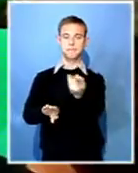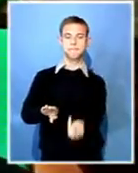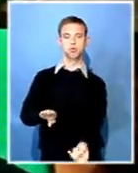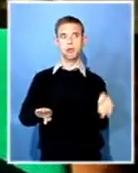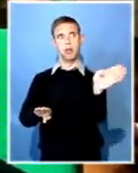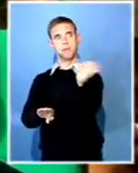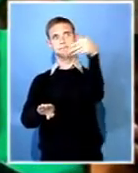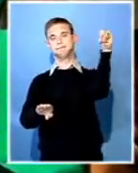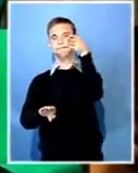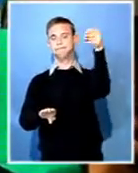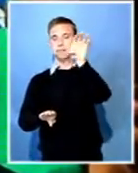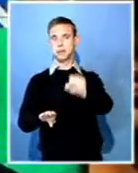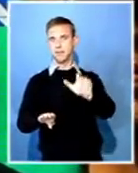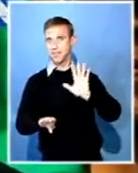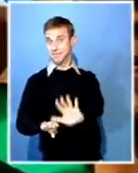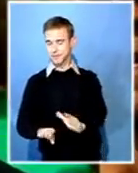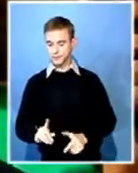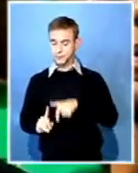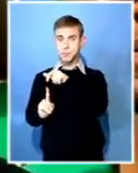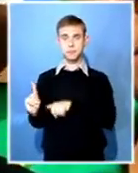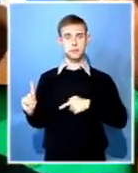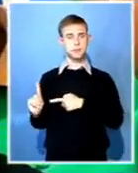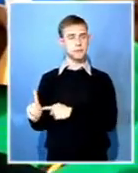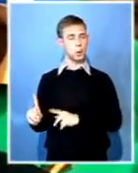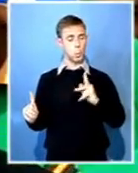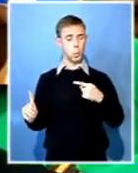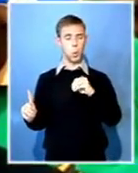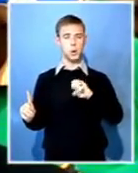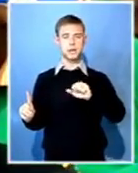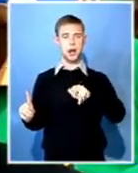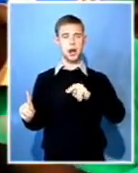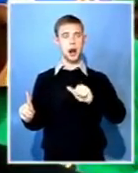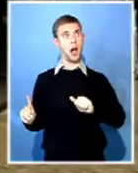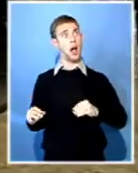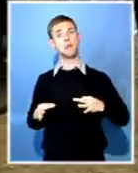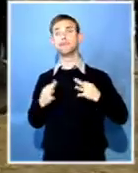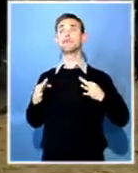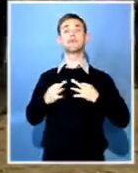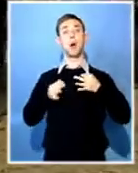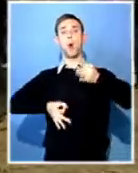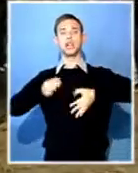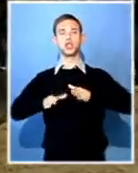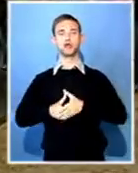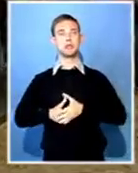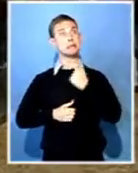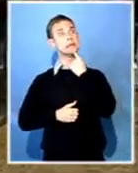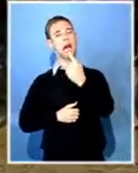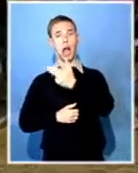place. Tosana was held as a humble freedom fighter who never regarded himself a politician but a liberator of his people.